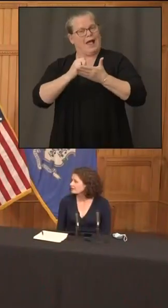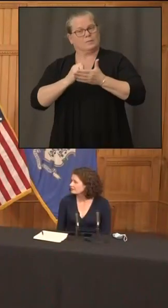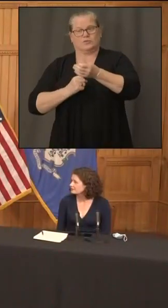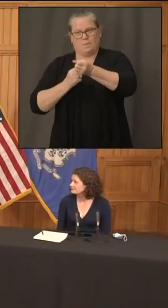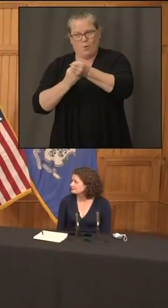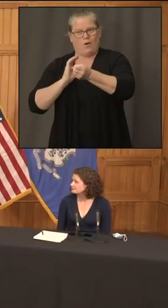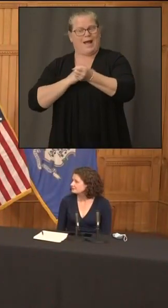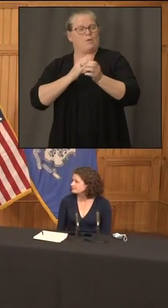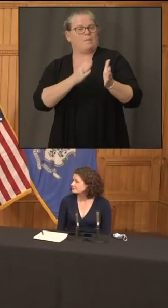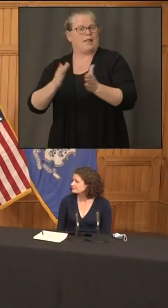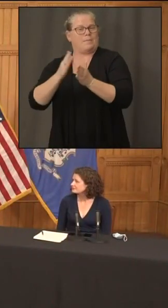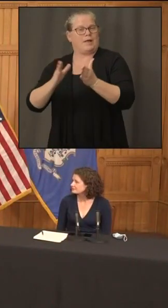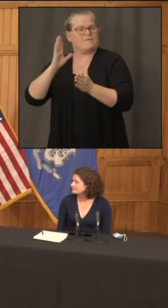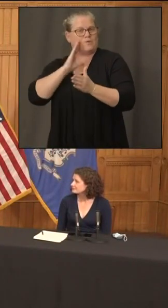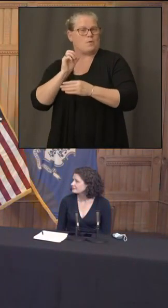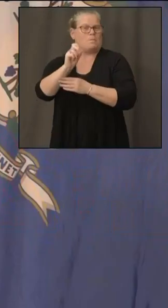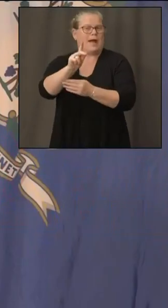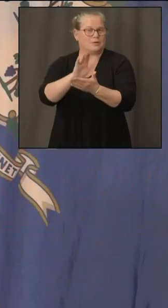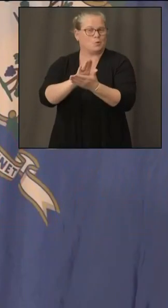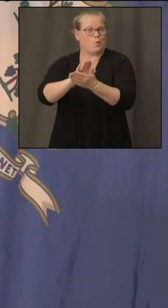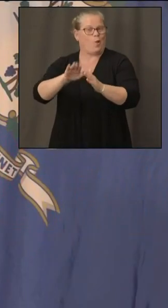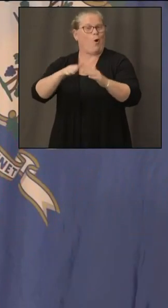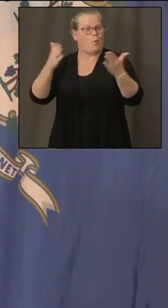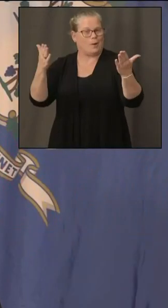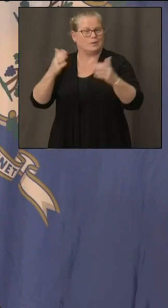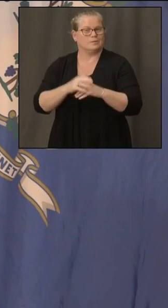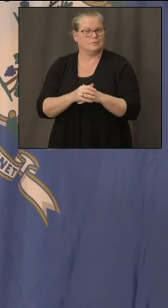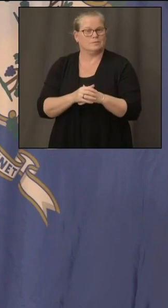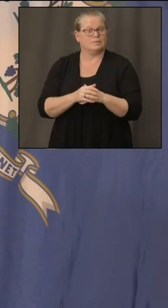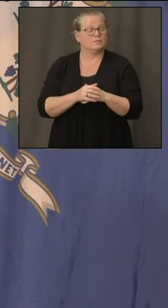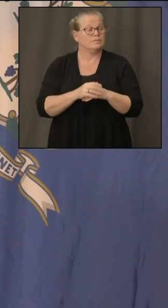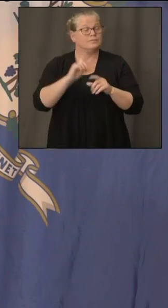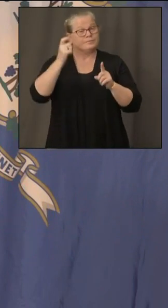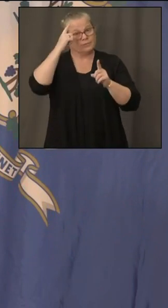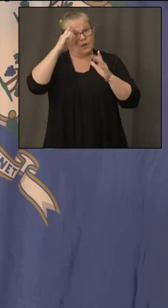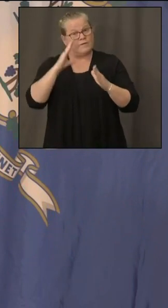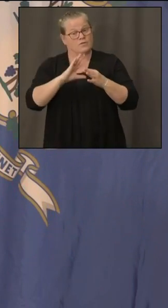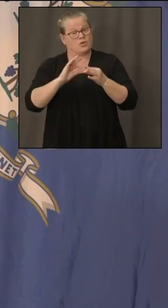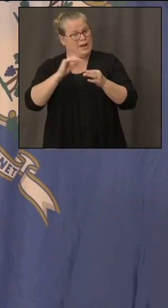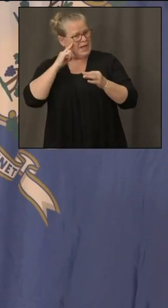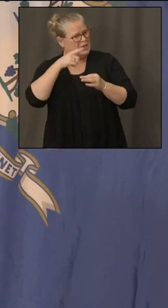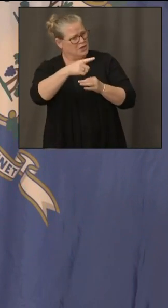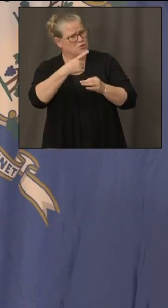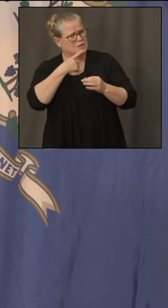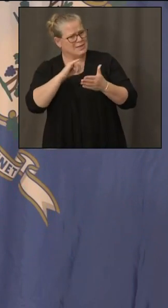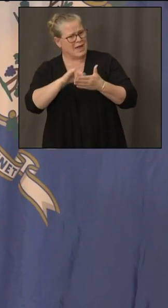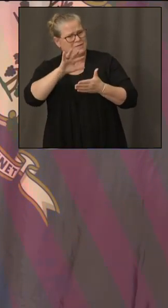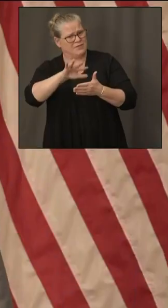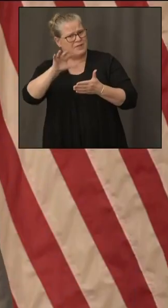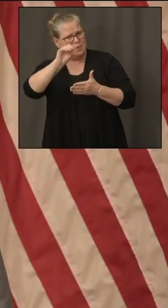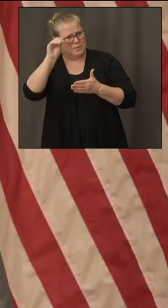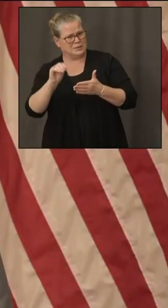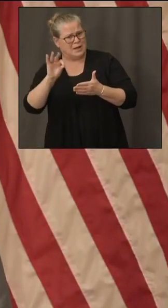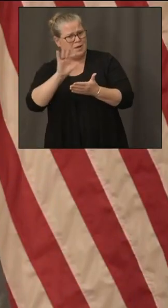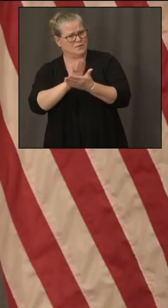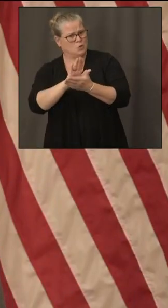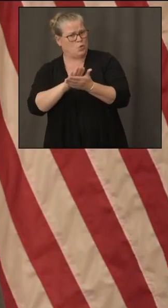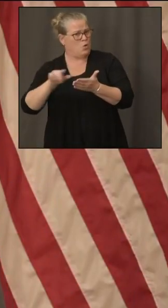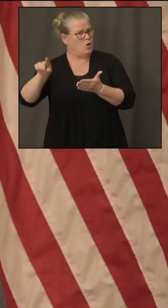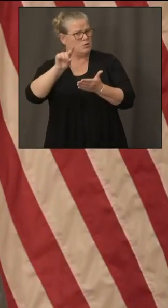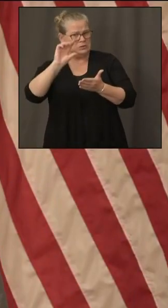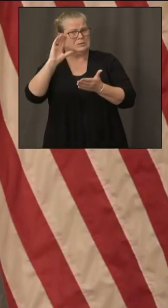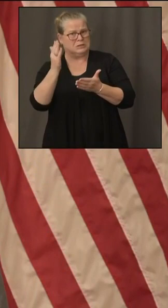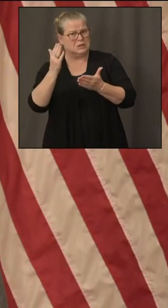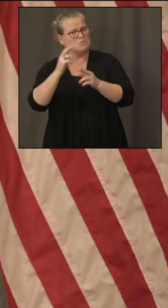told me that about 55 of the schools look to have in classroom right we we had a recent uh information